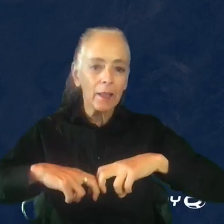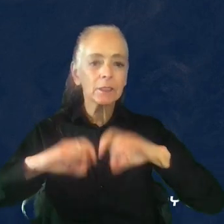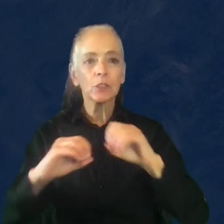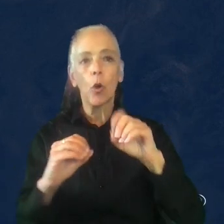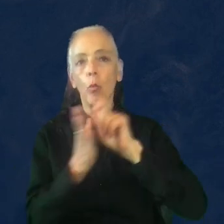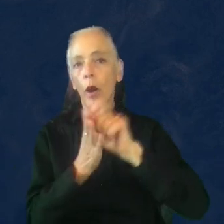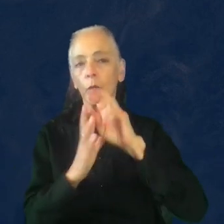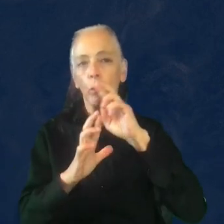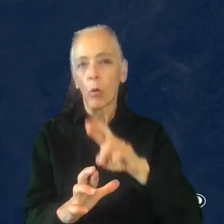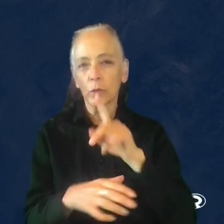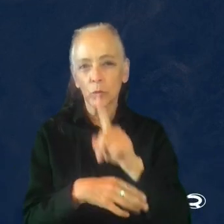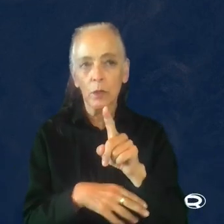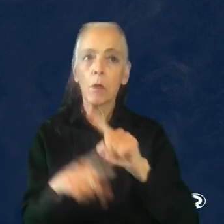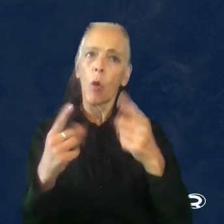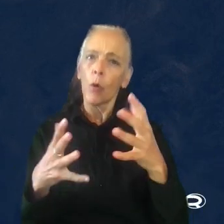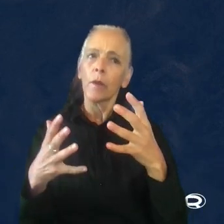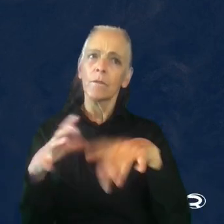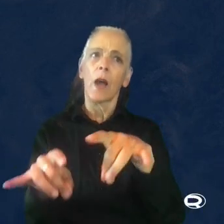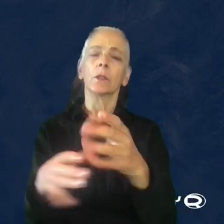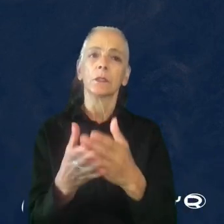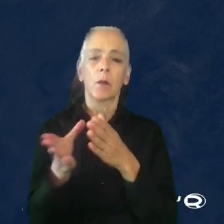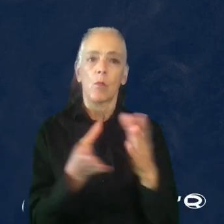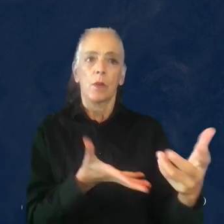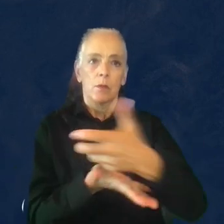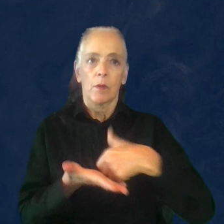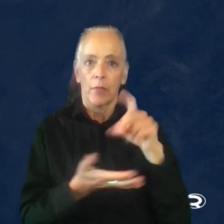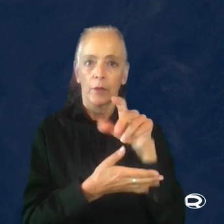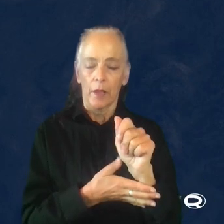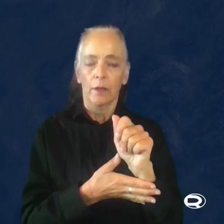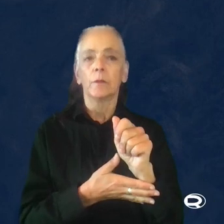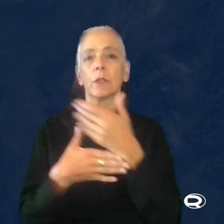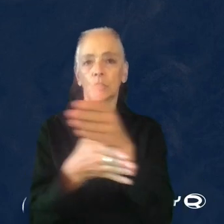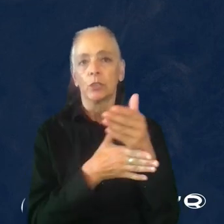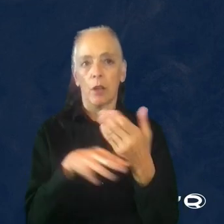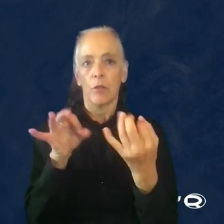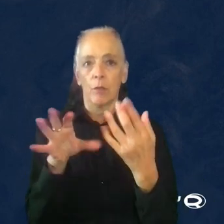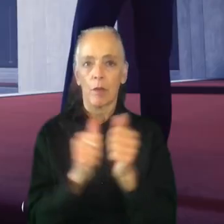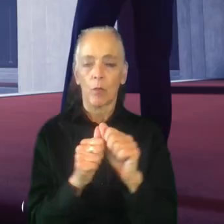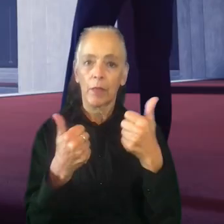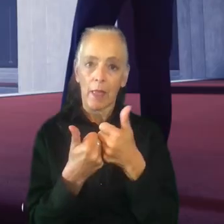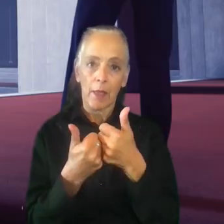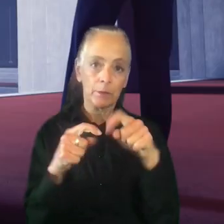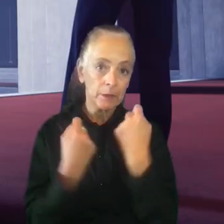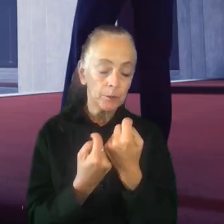reports. But they were already finding ways of gathering data and sharing that feedback with the game team.